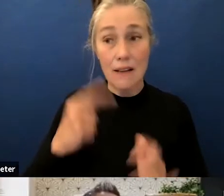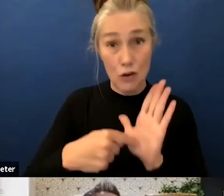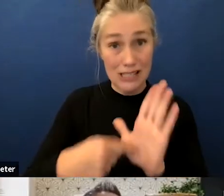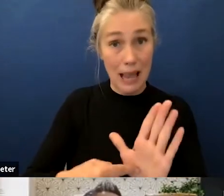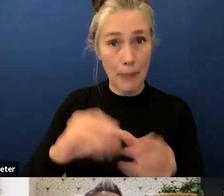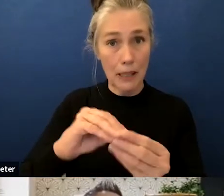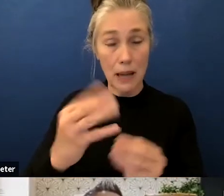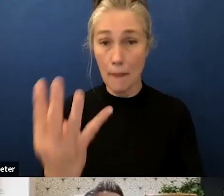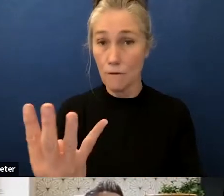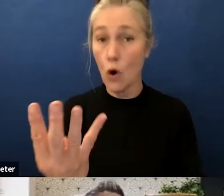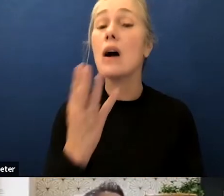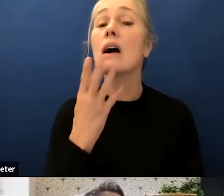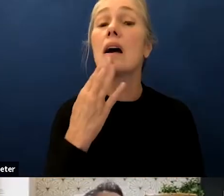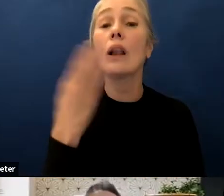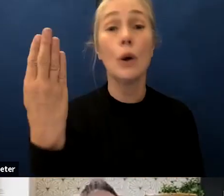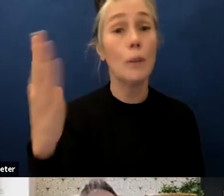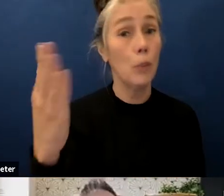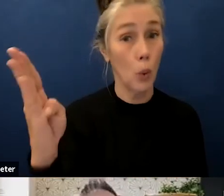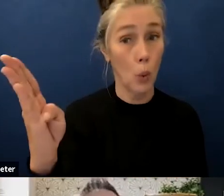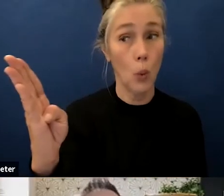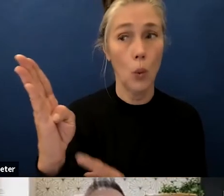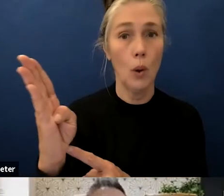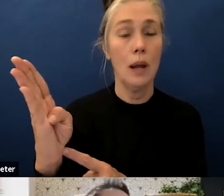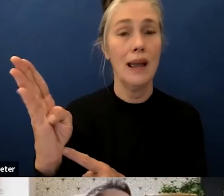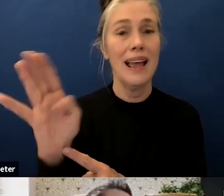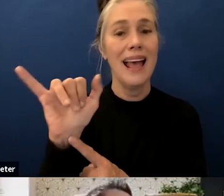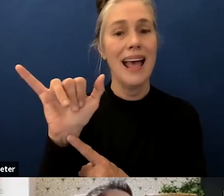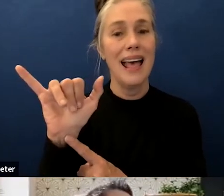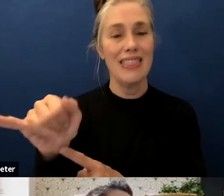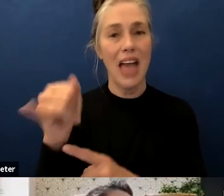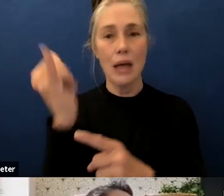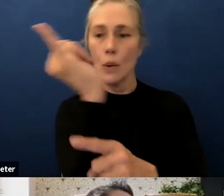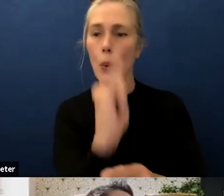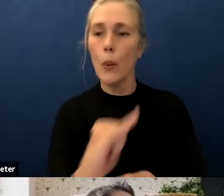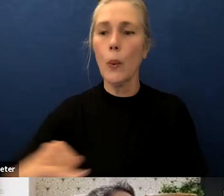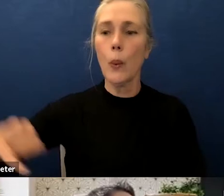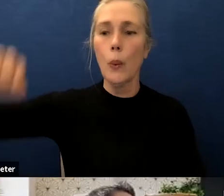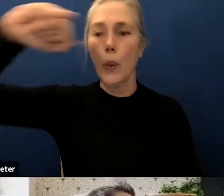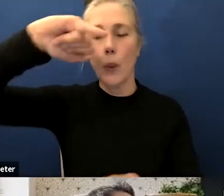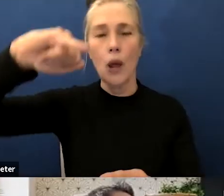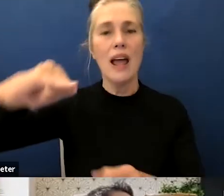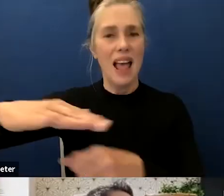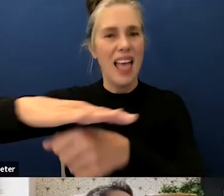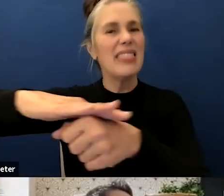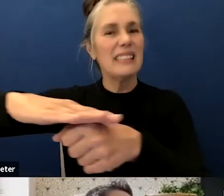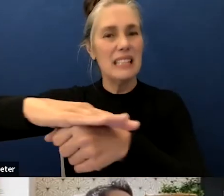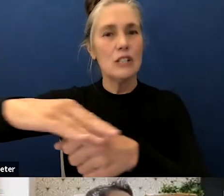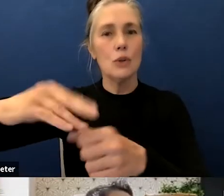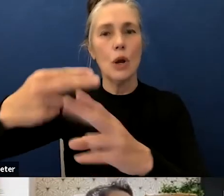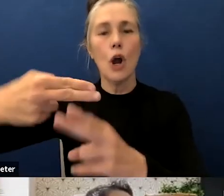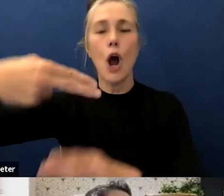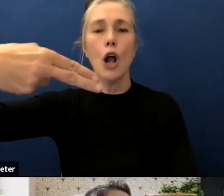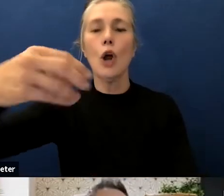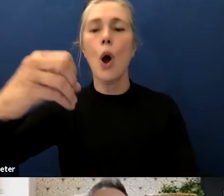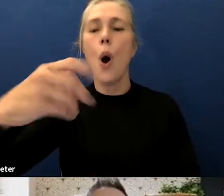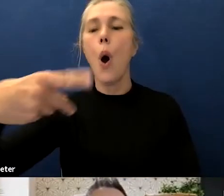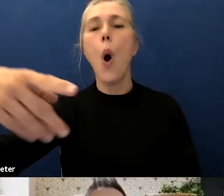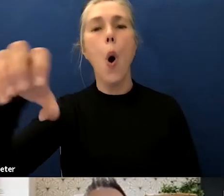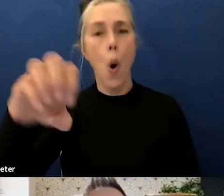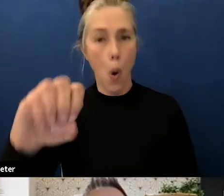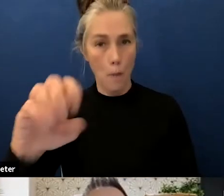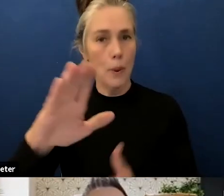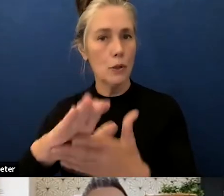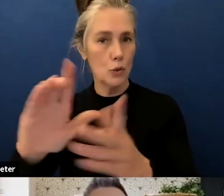largely ran the um school boundary of hope so um you know of the two